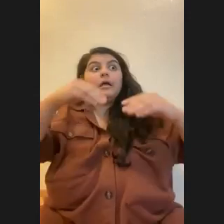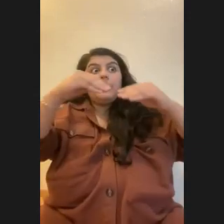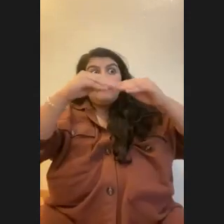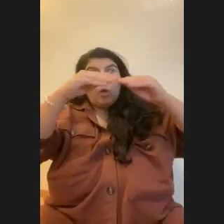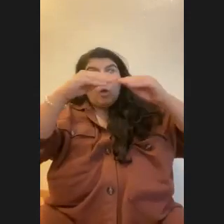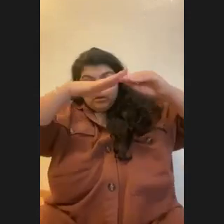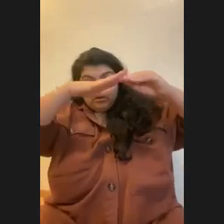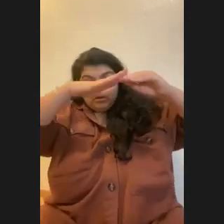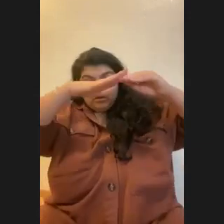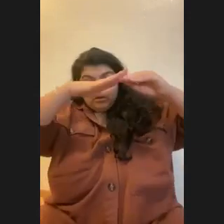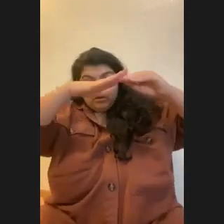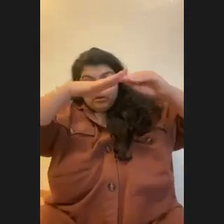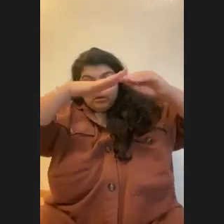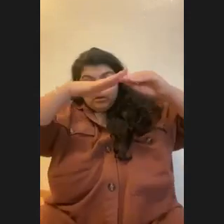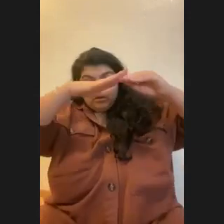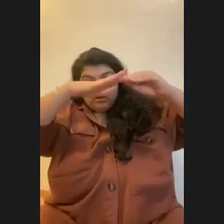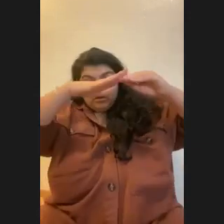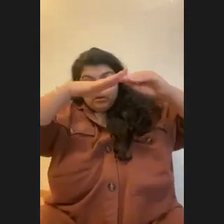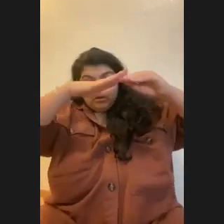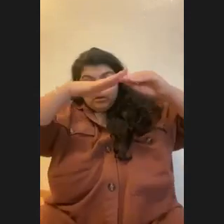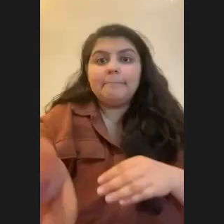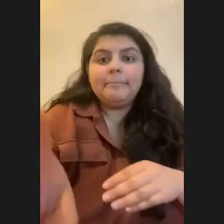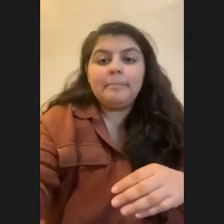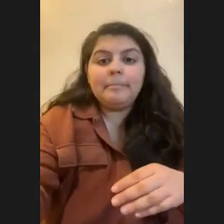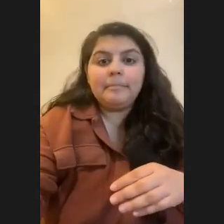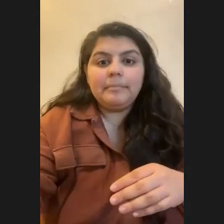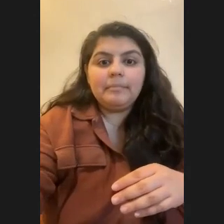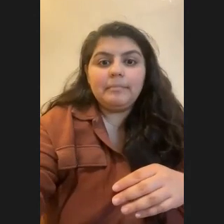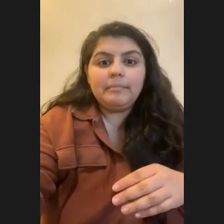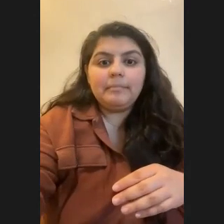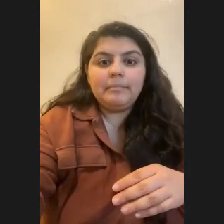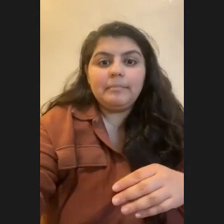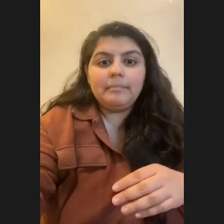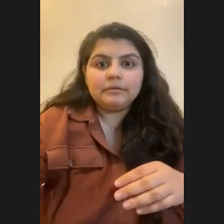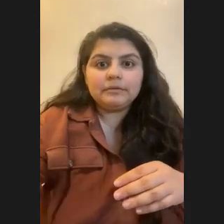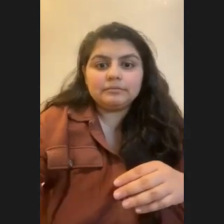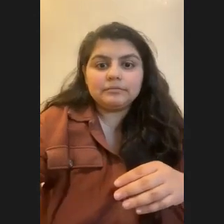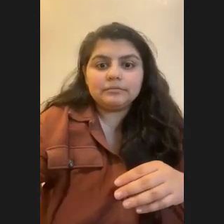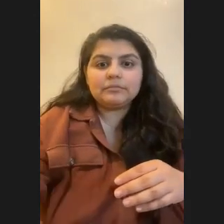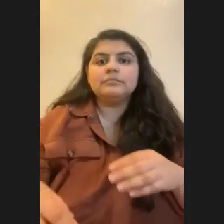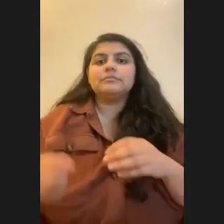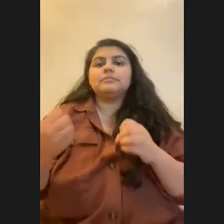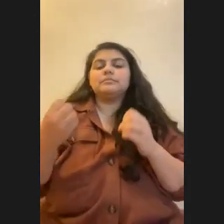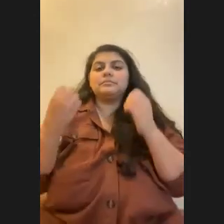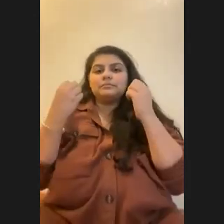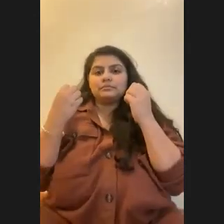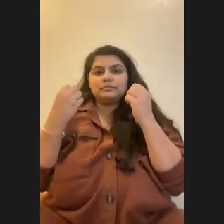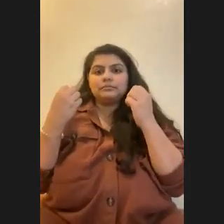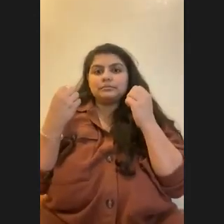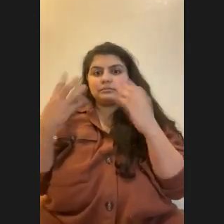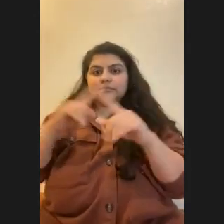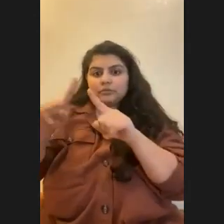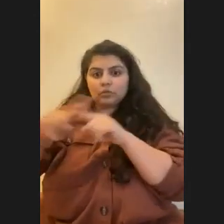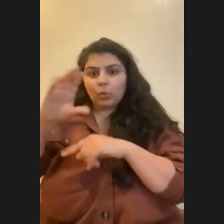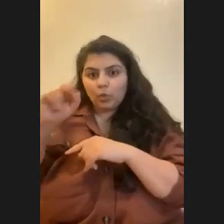So there are deep water coral, like hundreds of meters deep coral. And then there's coral that can live